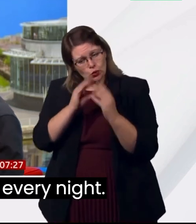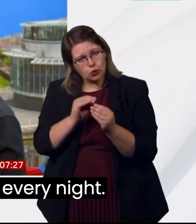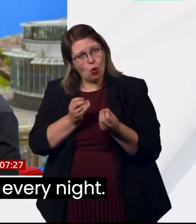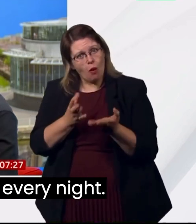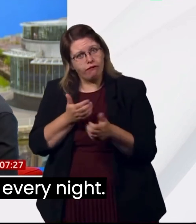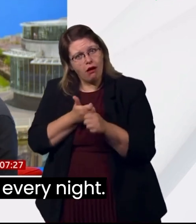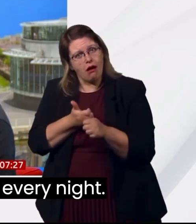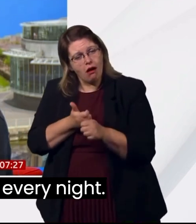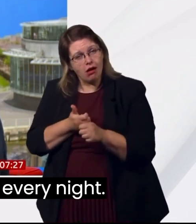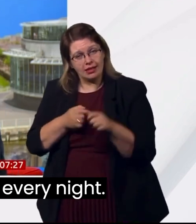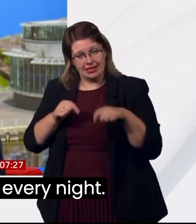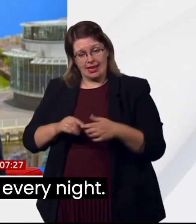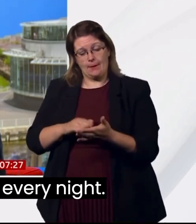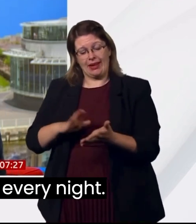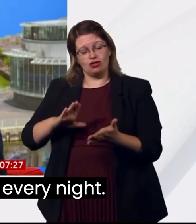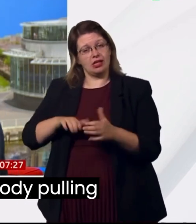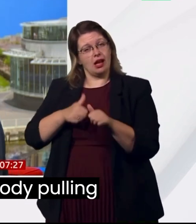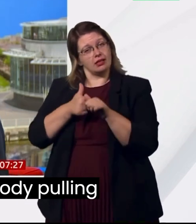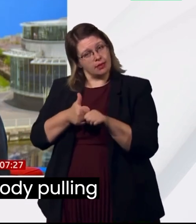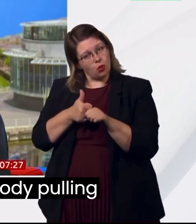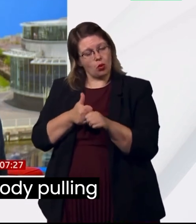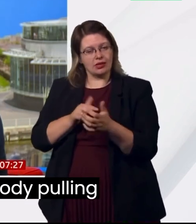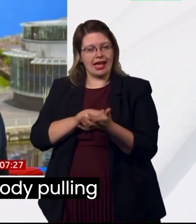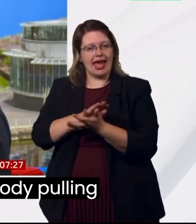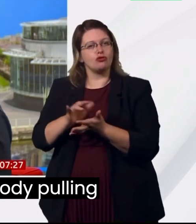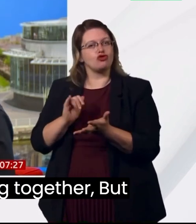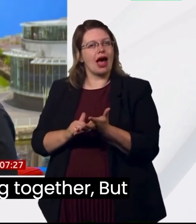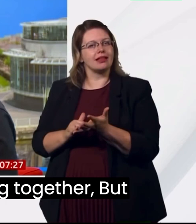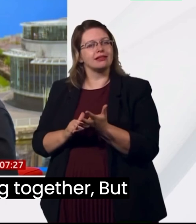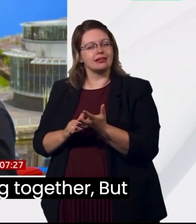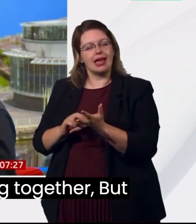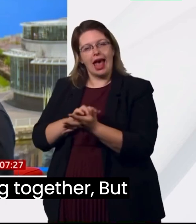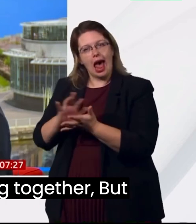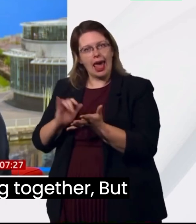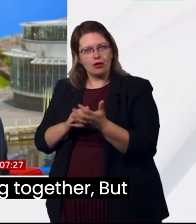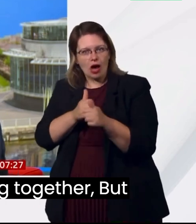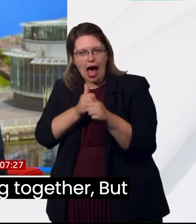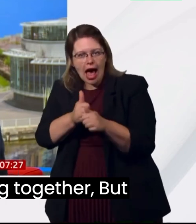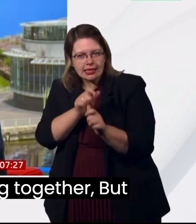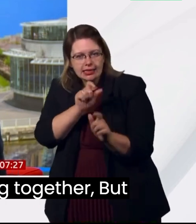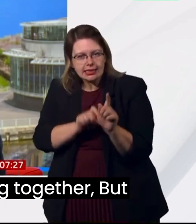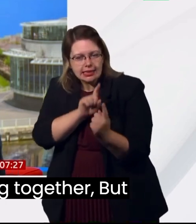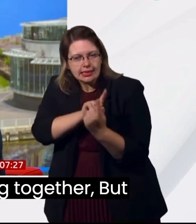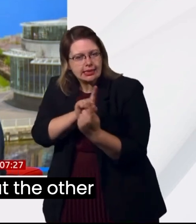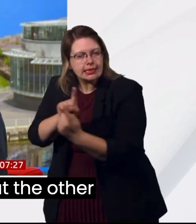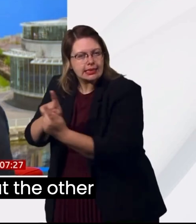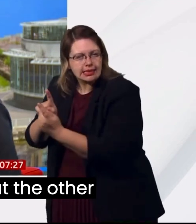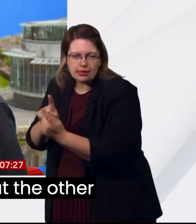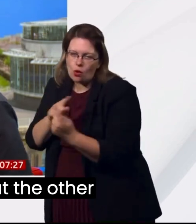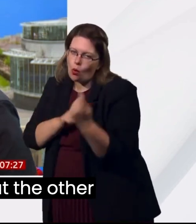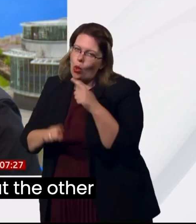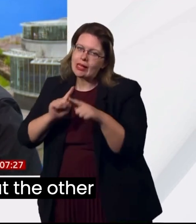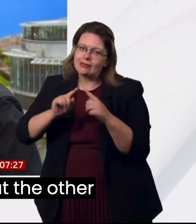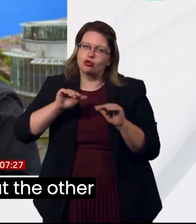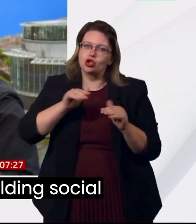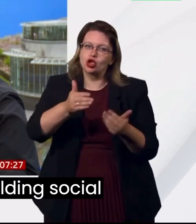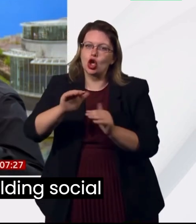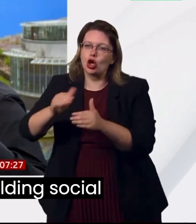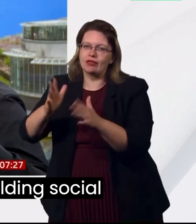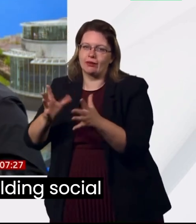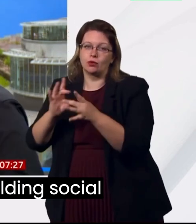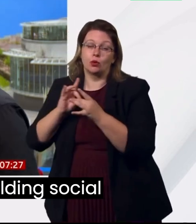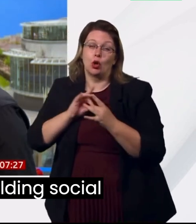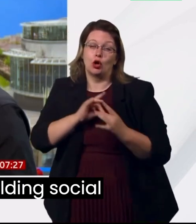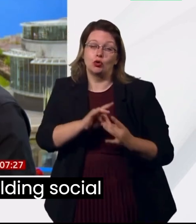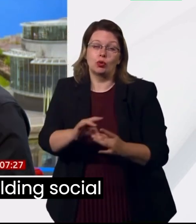does contribute to a bed every night. You've got to get everybody pulling together, everybody working together. But you've got to also look at the other bigger